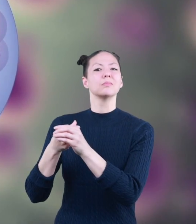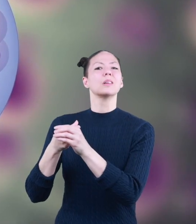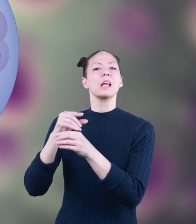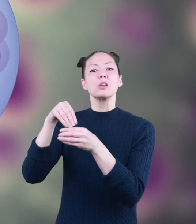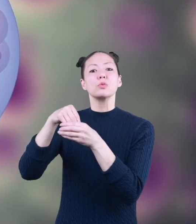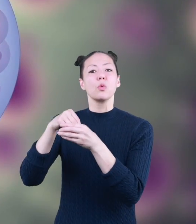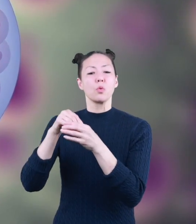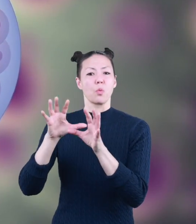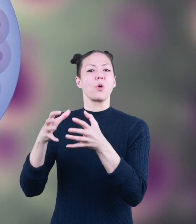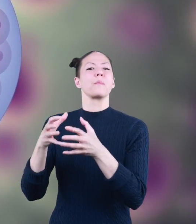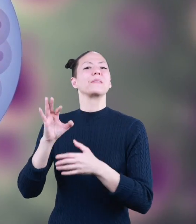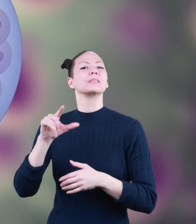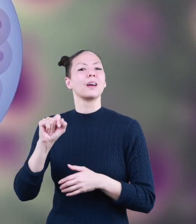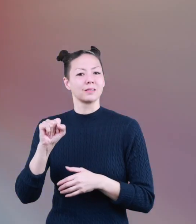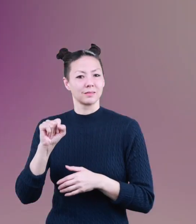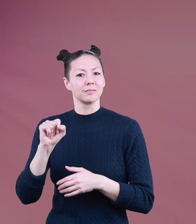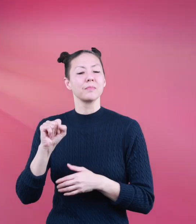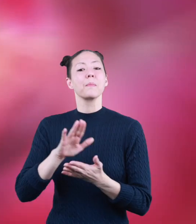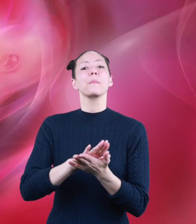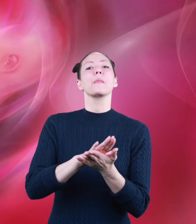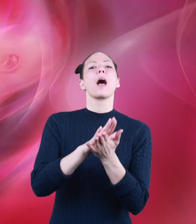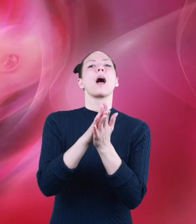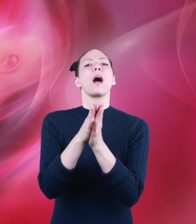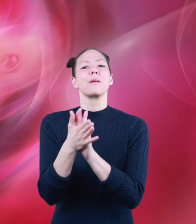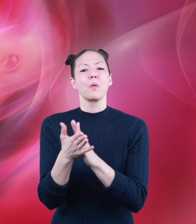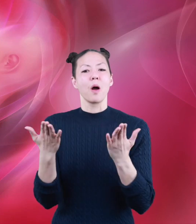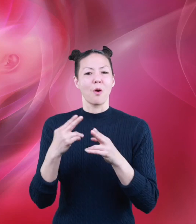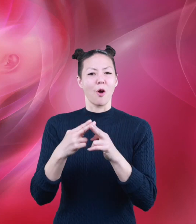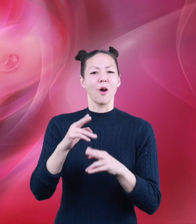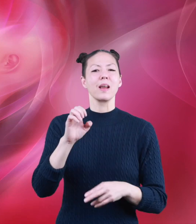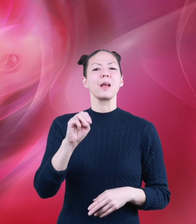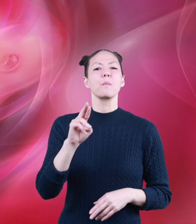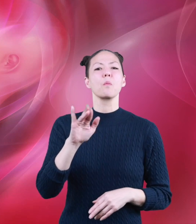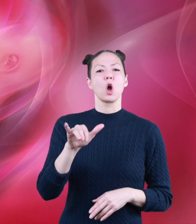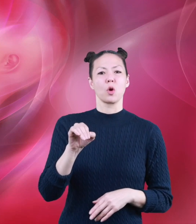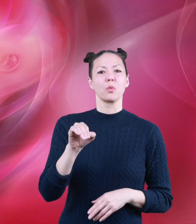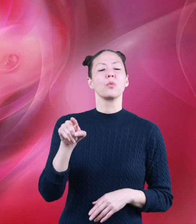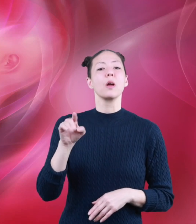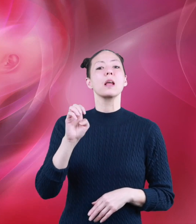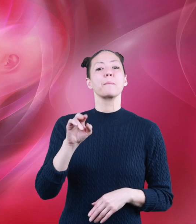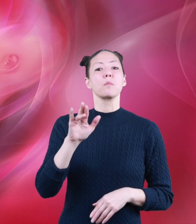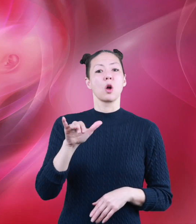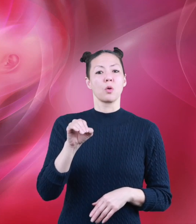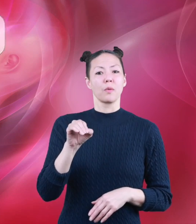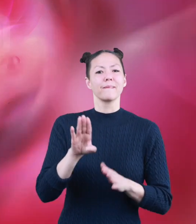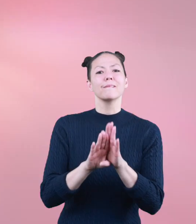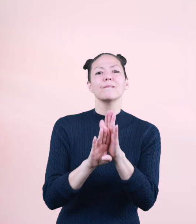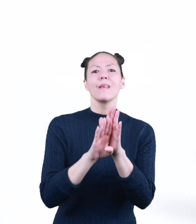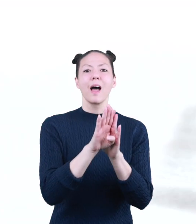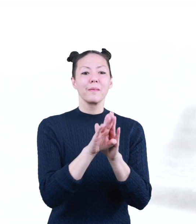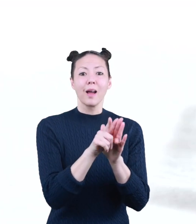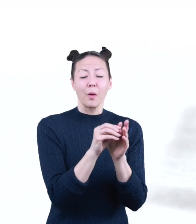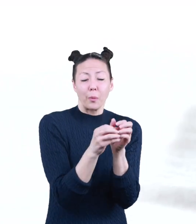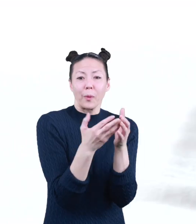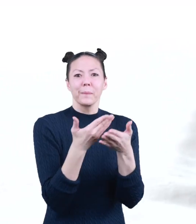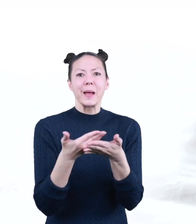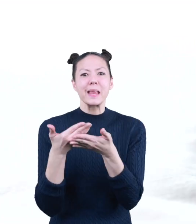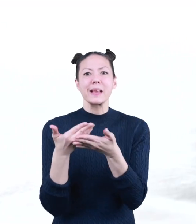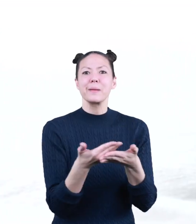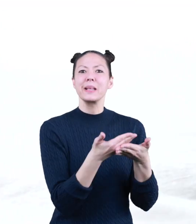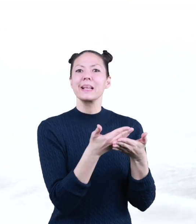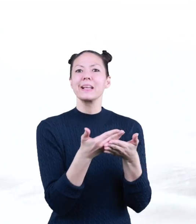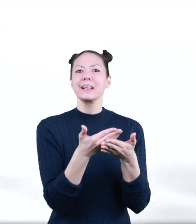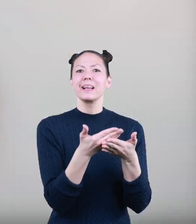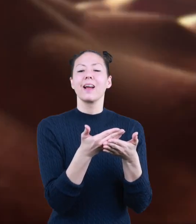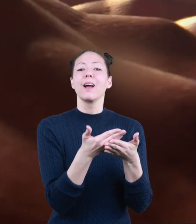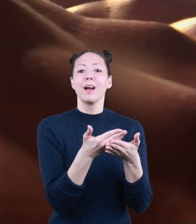Eventually, that inner group of cells becomes what we call an embryo. That embryo is what develops into